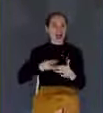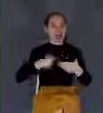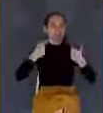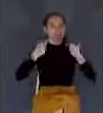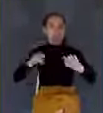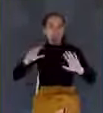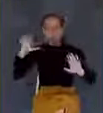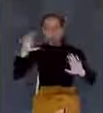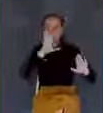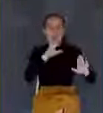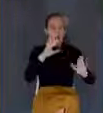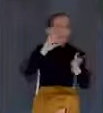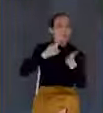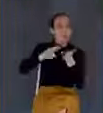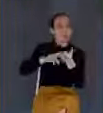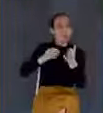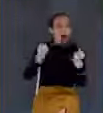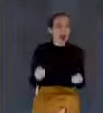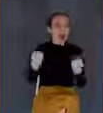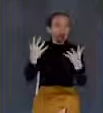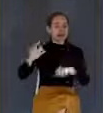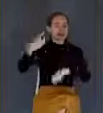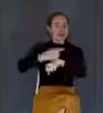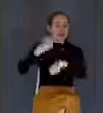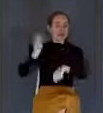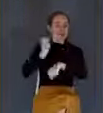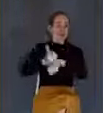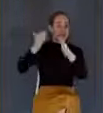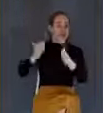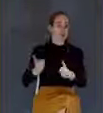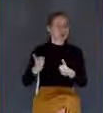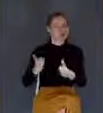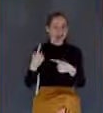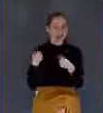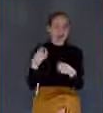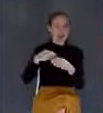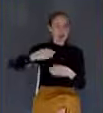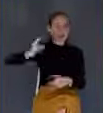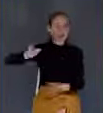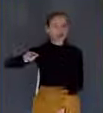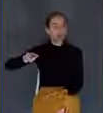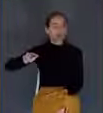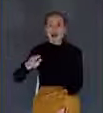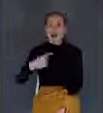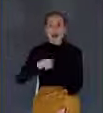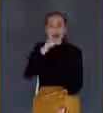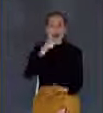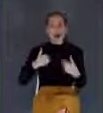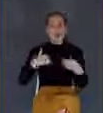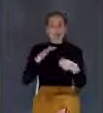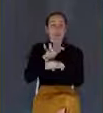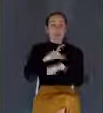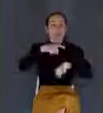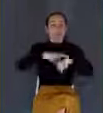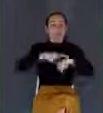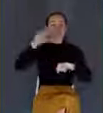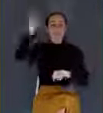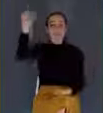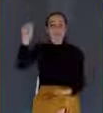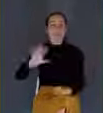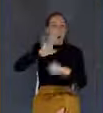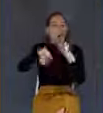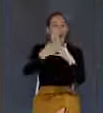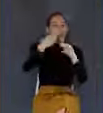been in church history. I looked it up. You know what? I don't have the time to tell you of all these guys. I mean, it is hundreds,